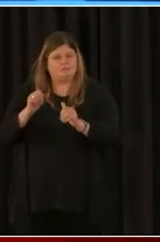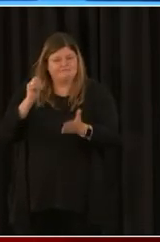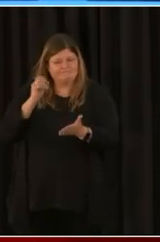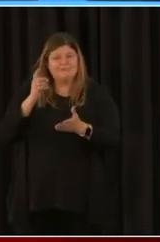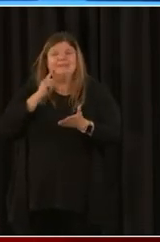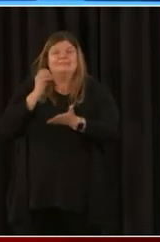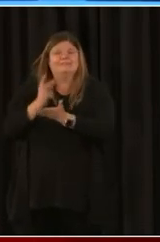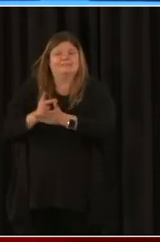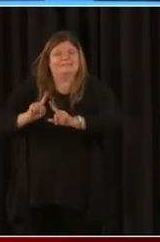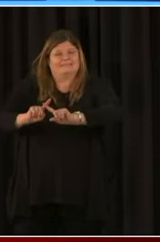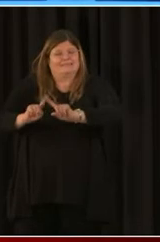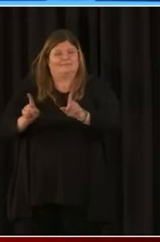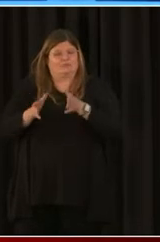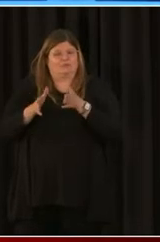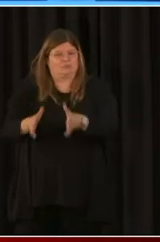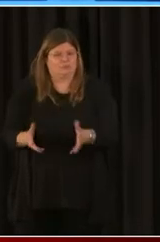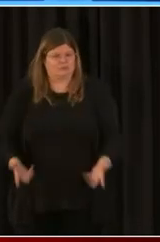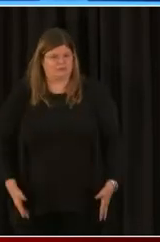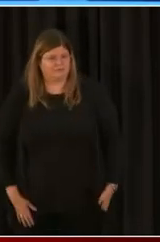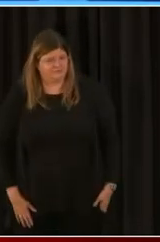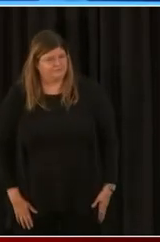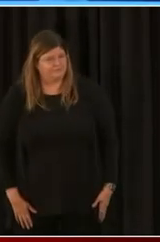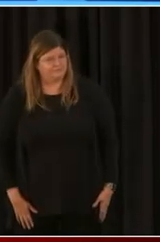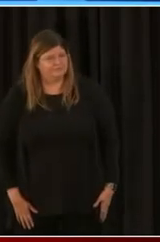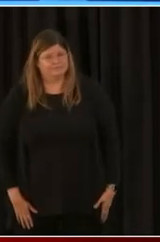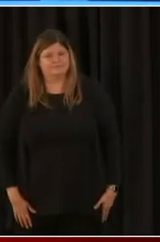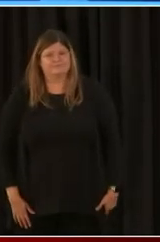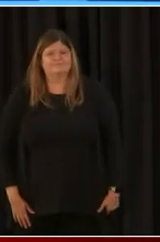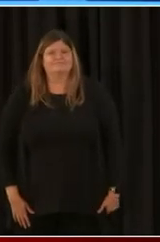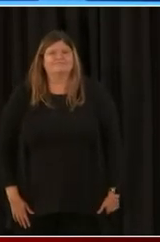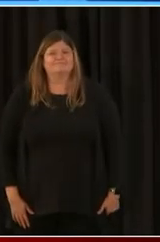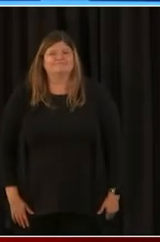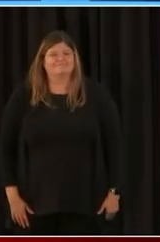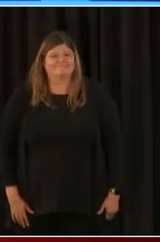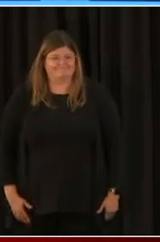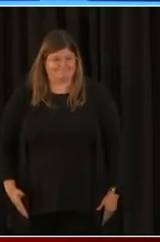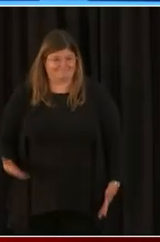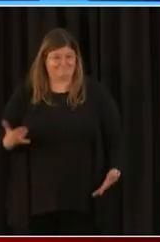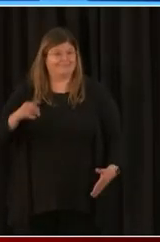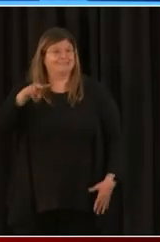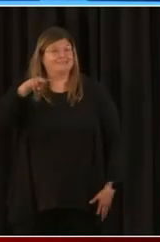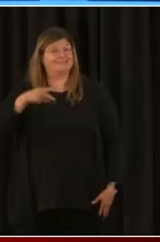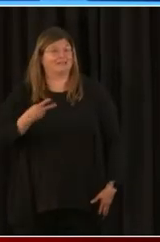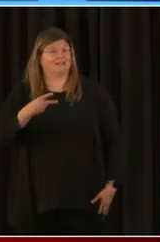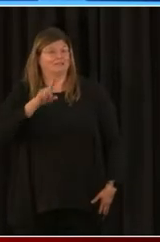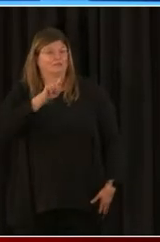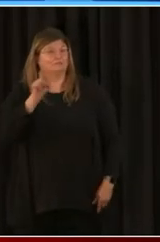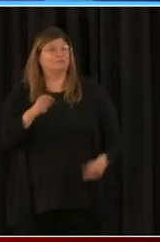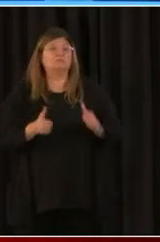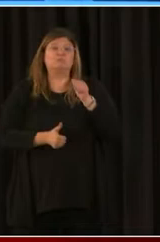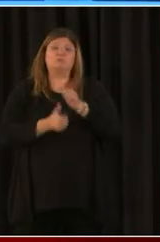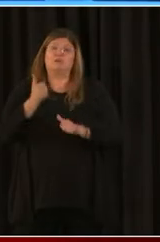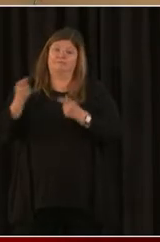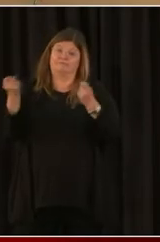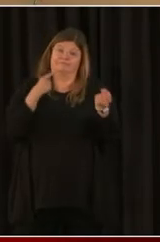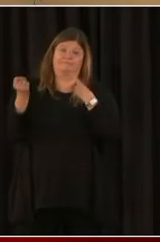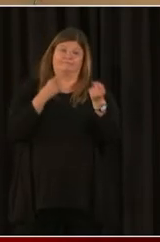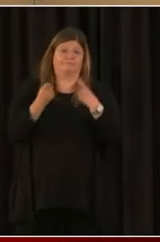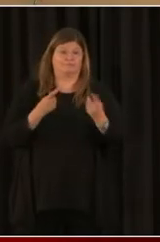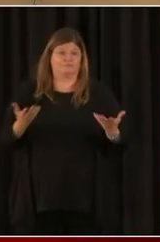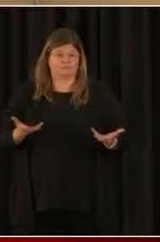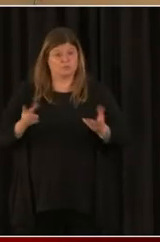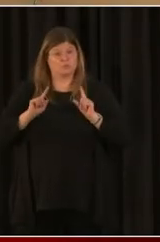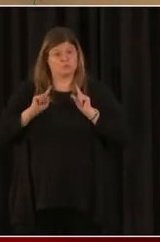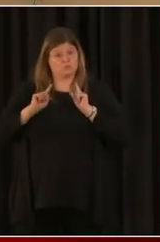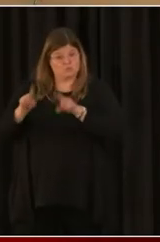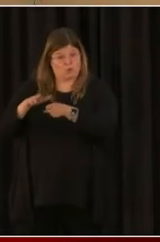So Jim, do you want to take the next one? Sure. The next question deals with whether you should go through the SBA or your local bank